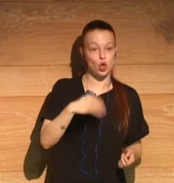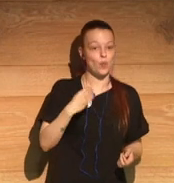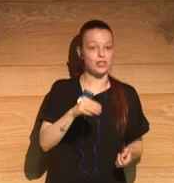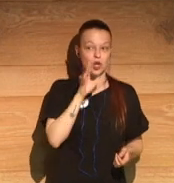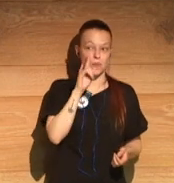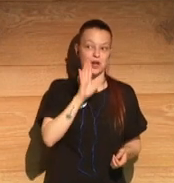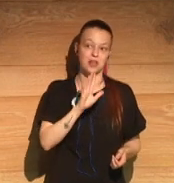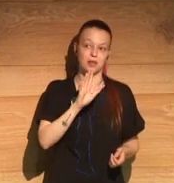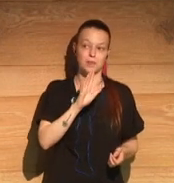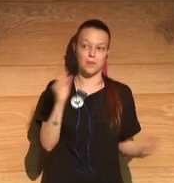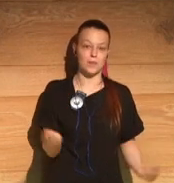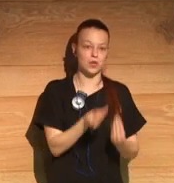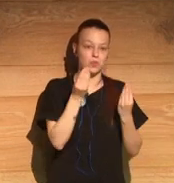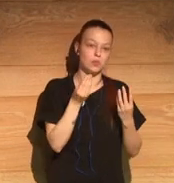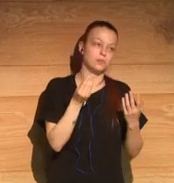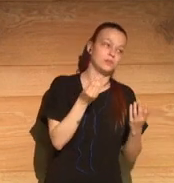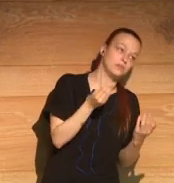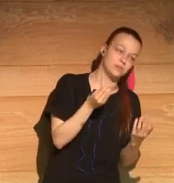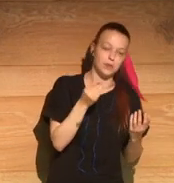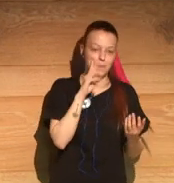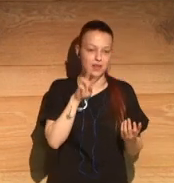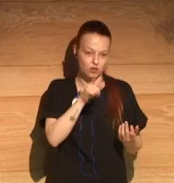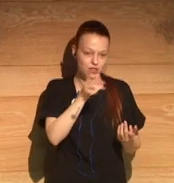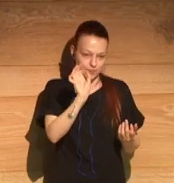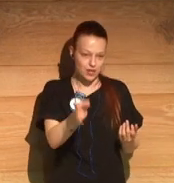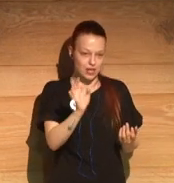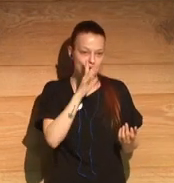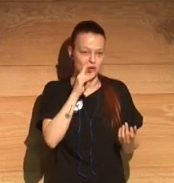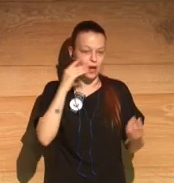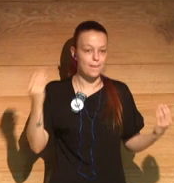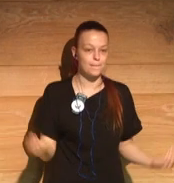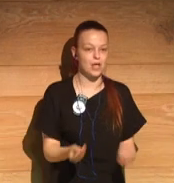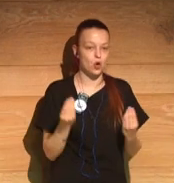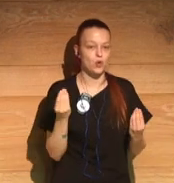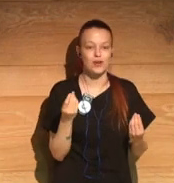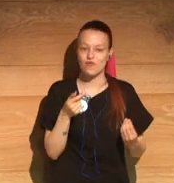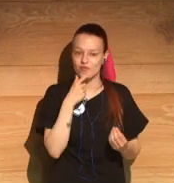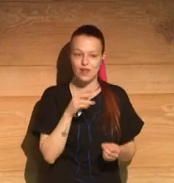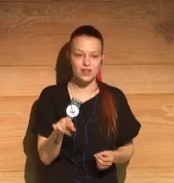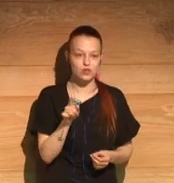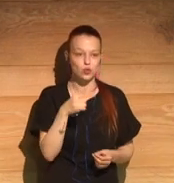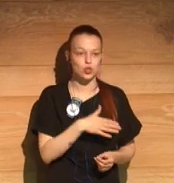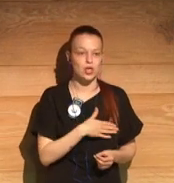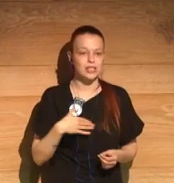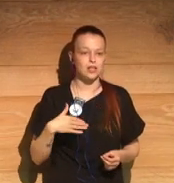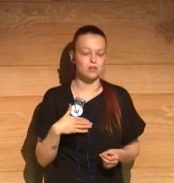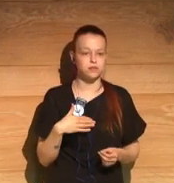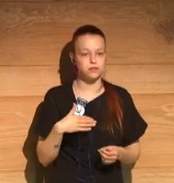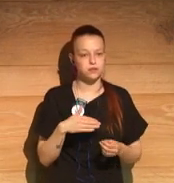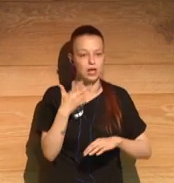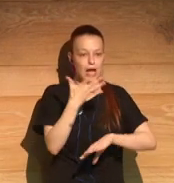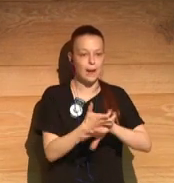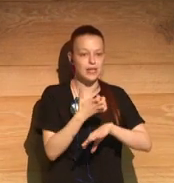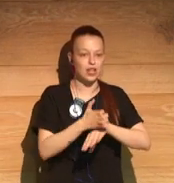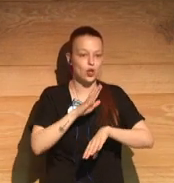Now, we always say that young people have it easier, and I'm sure they do. But still, life is never easy. Would you like to have had Grindr